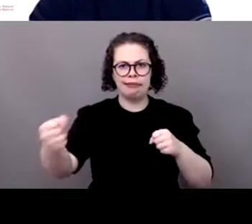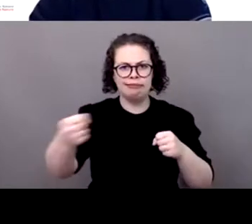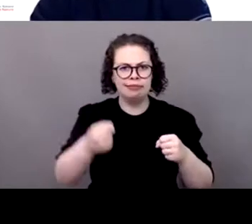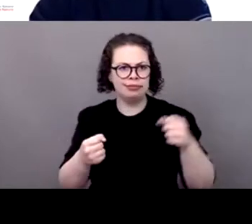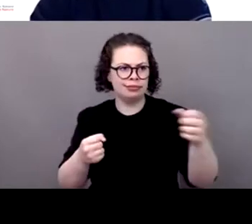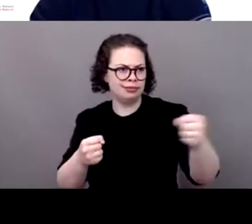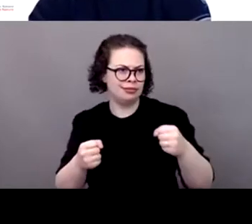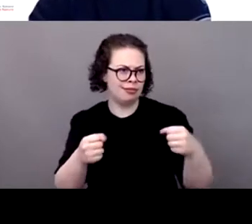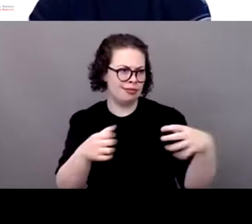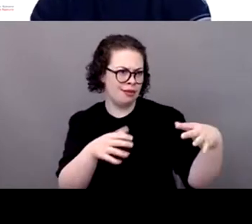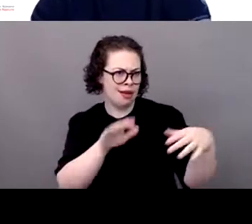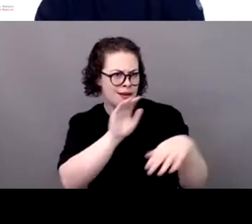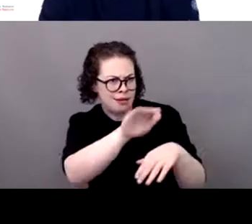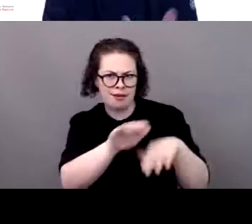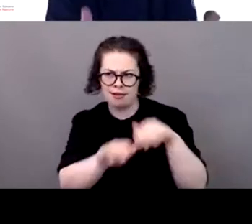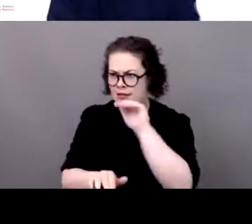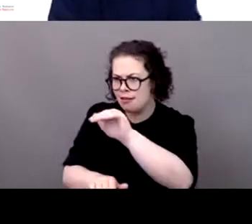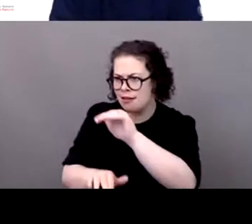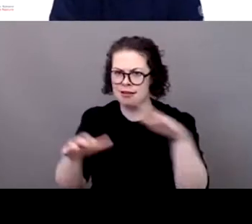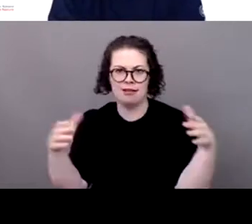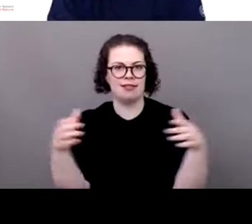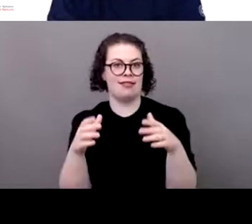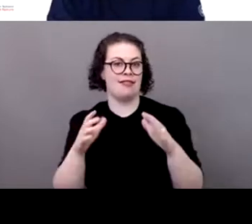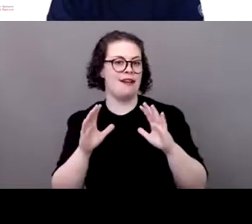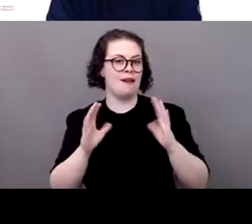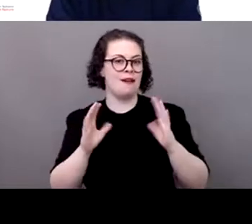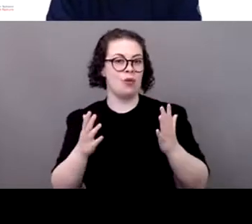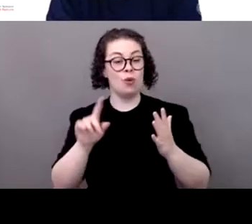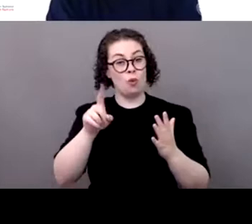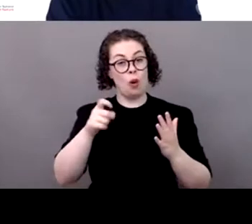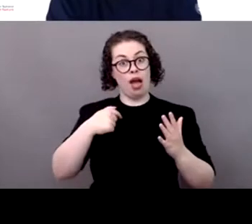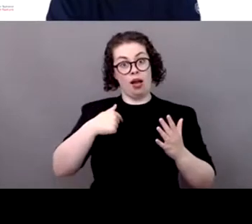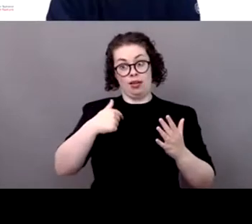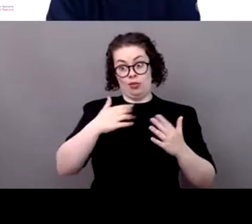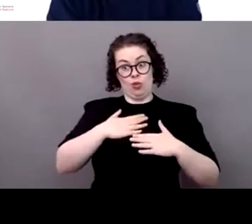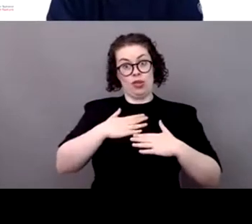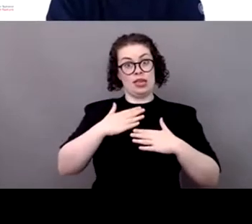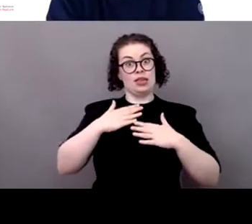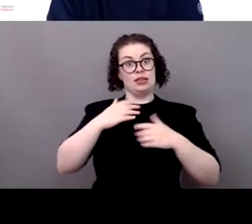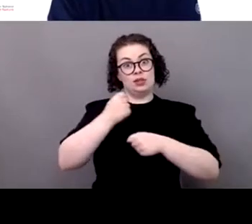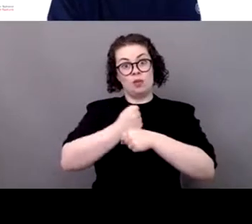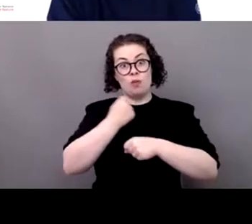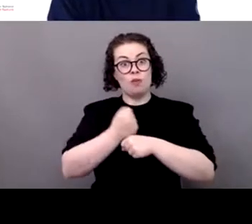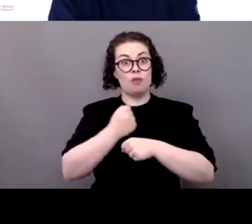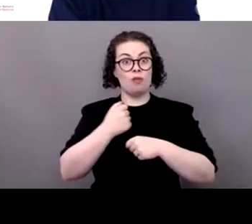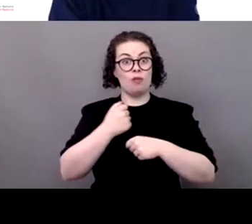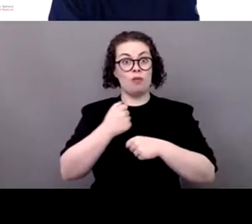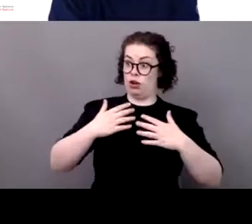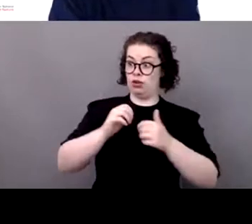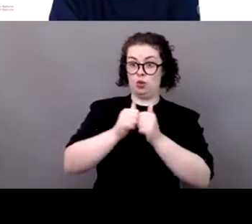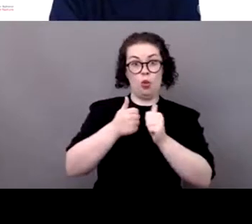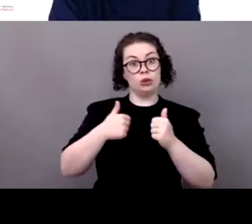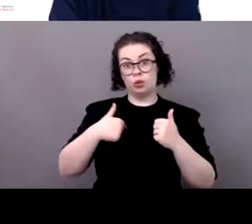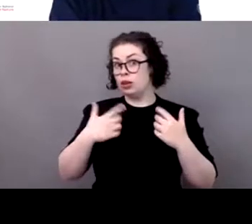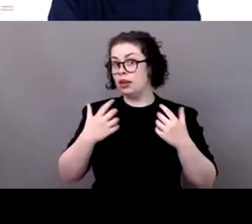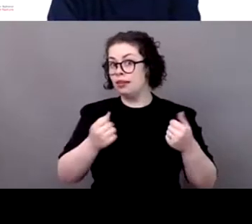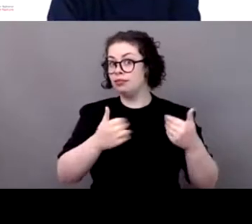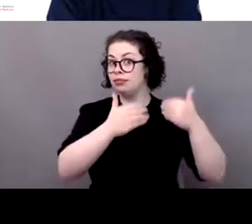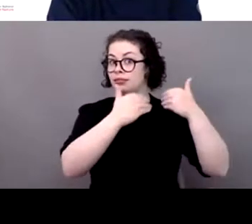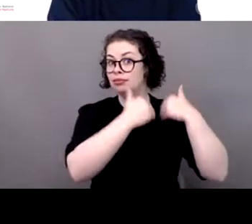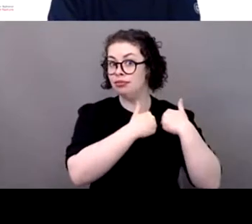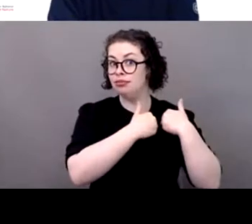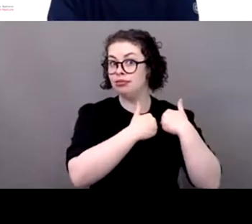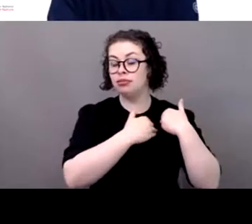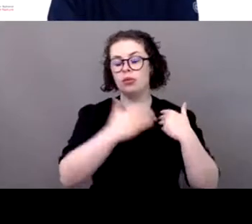make a call. With the reach of outdoor sports comes responsibility. We know from the European Sport